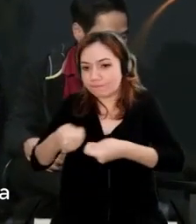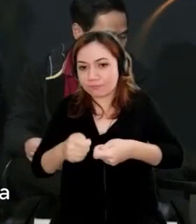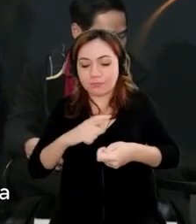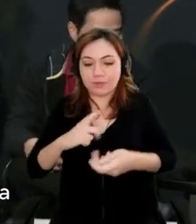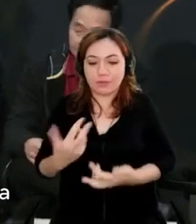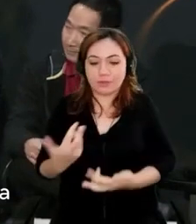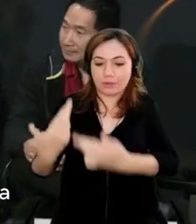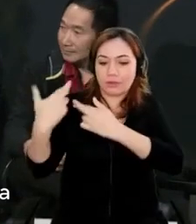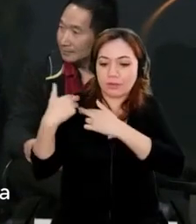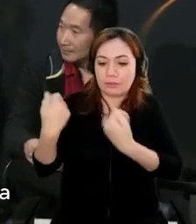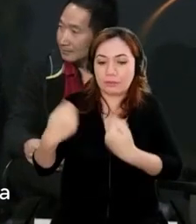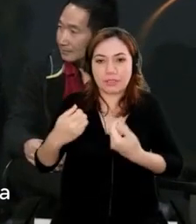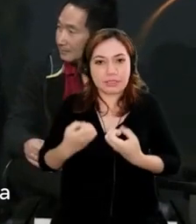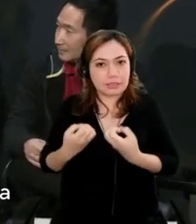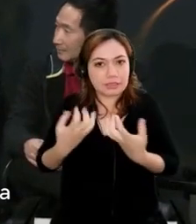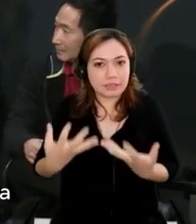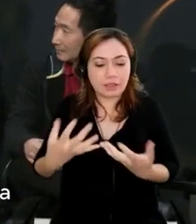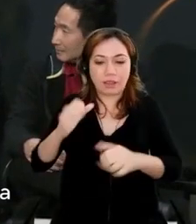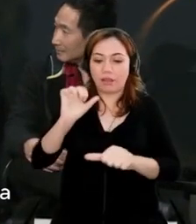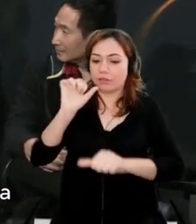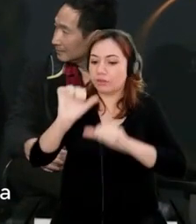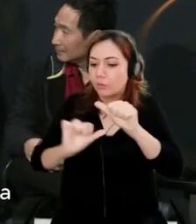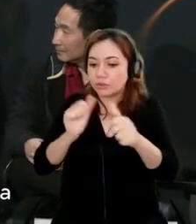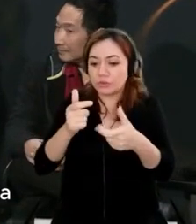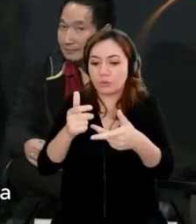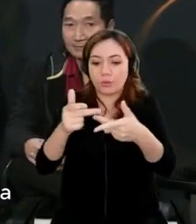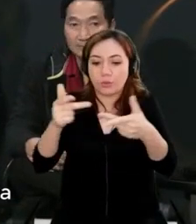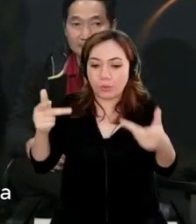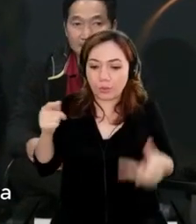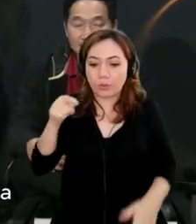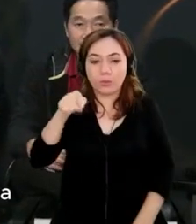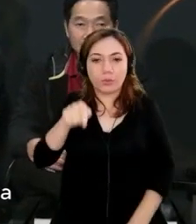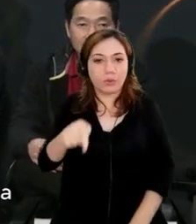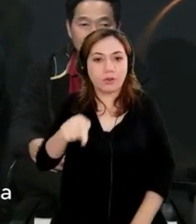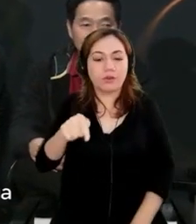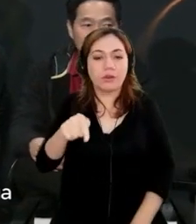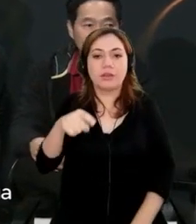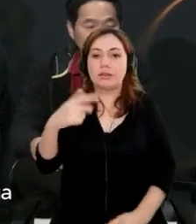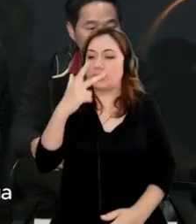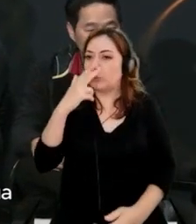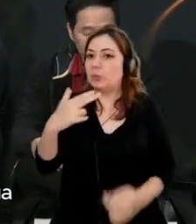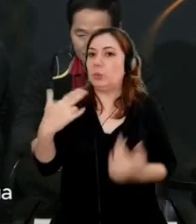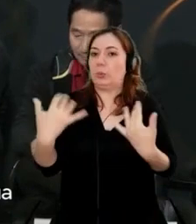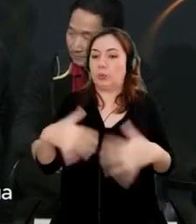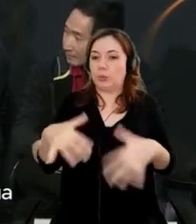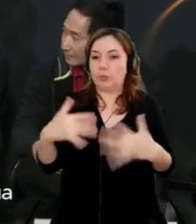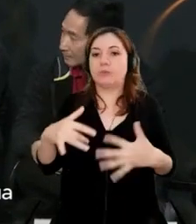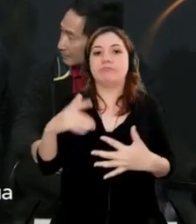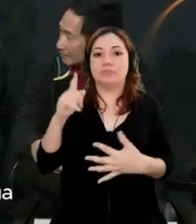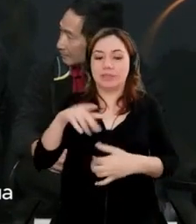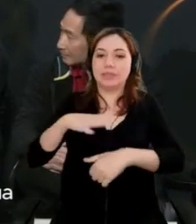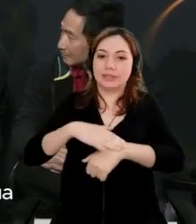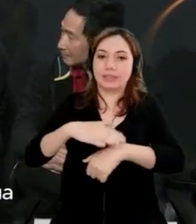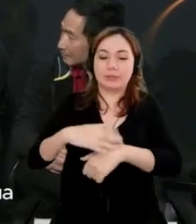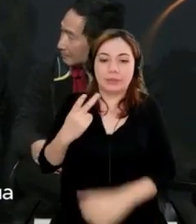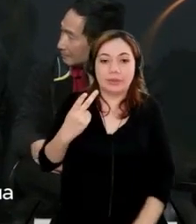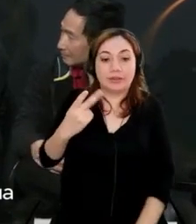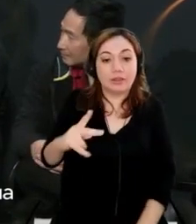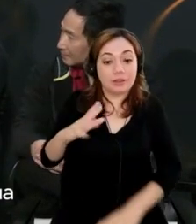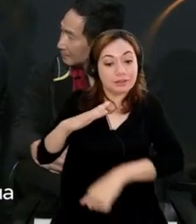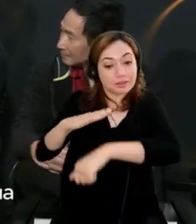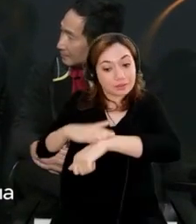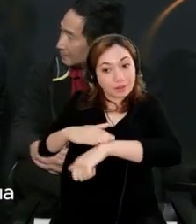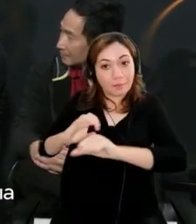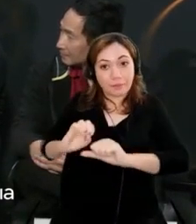transformation that can be highly taxing on your time. So the time and effort is not